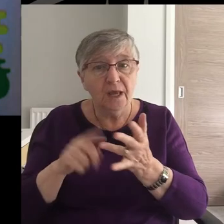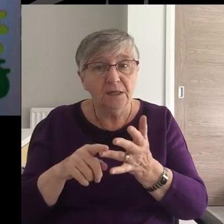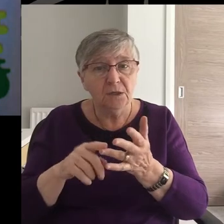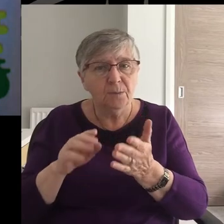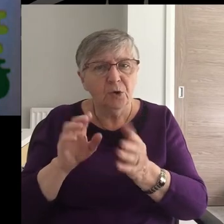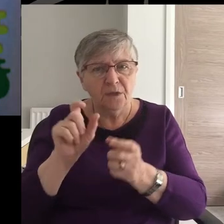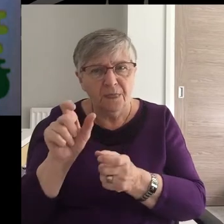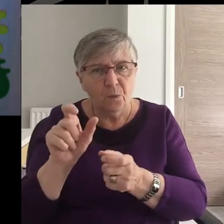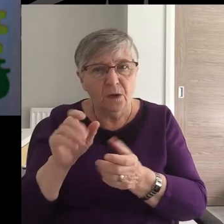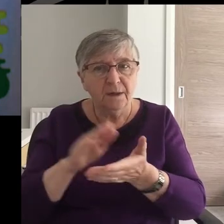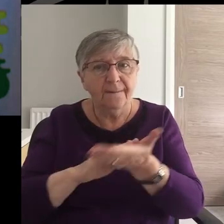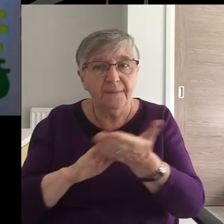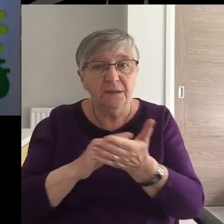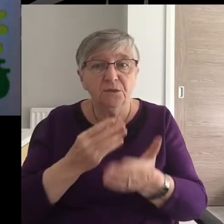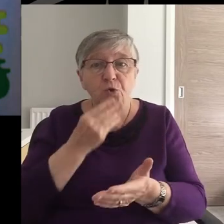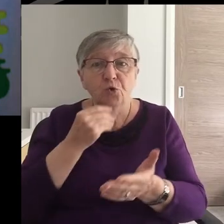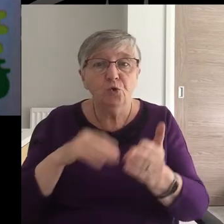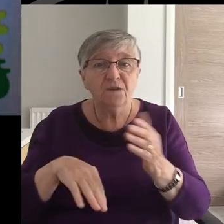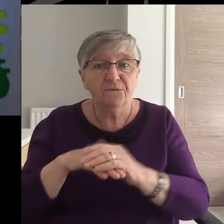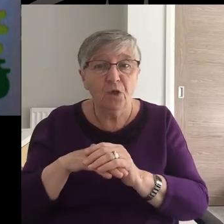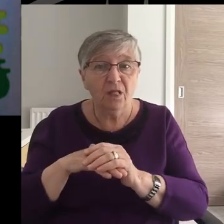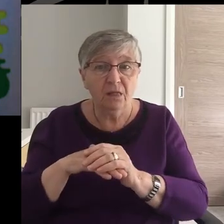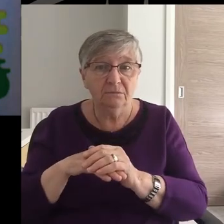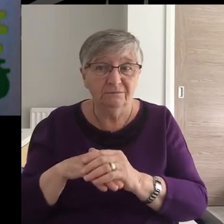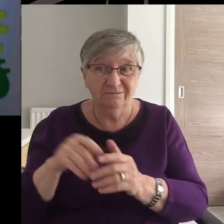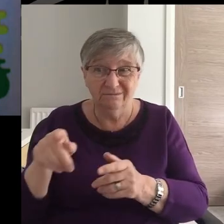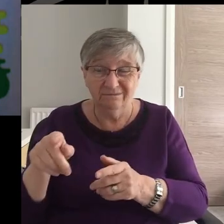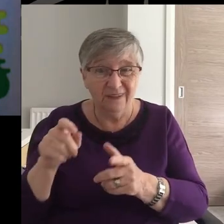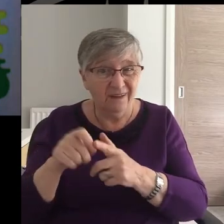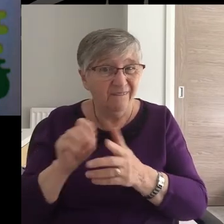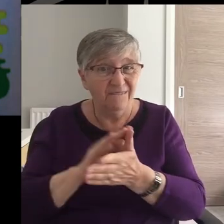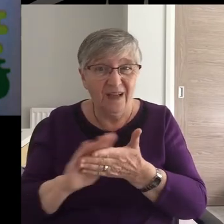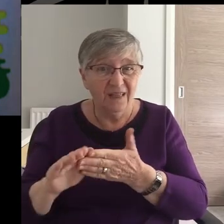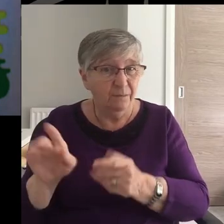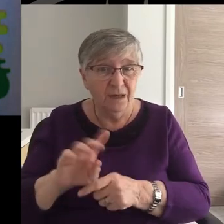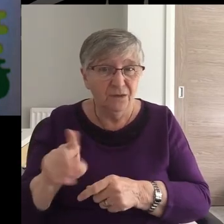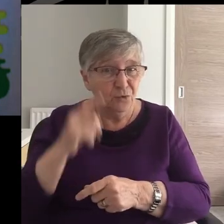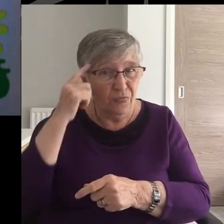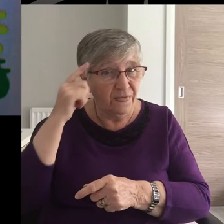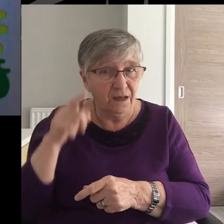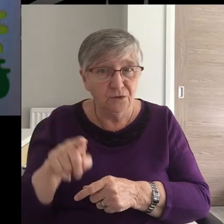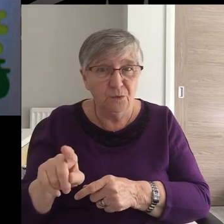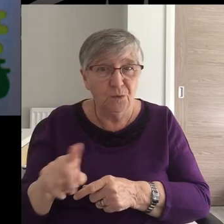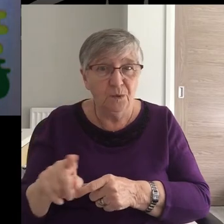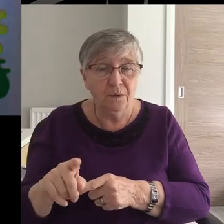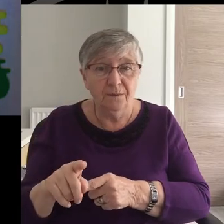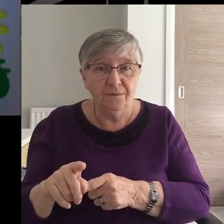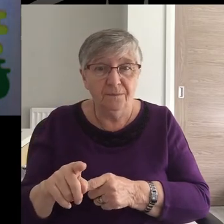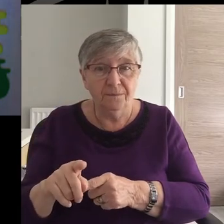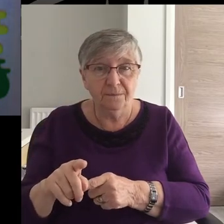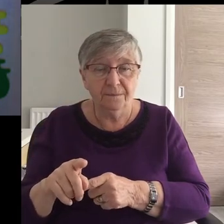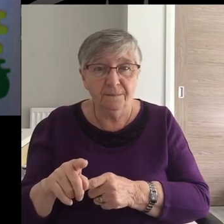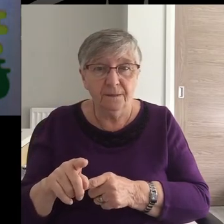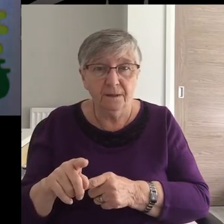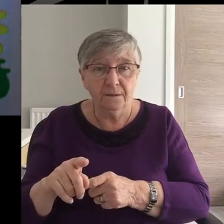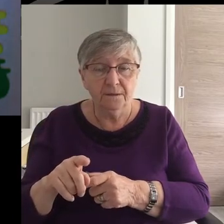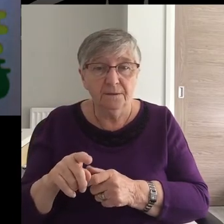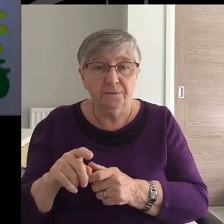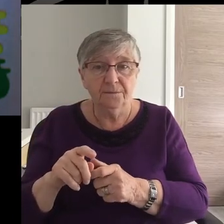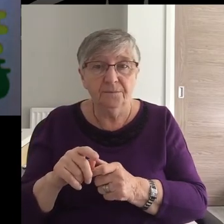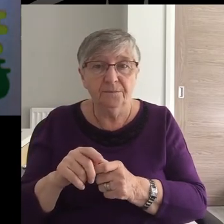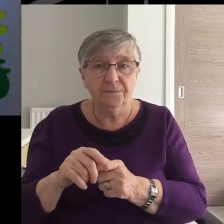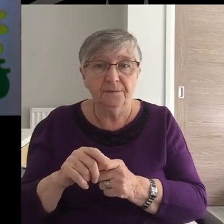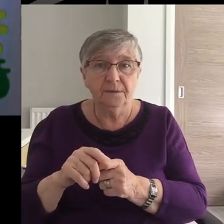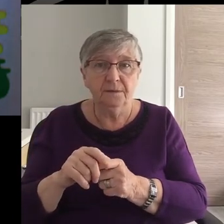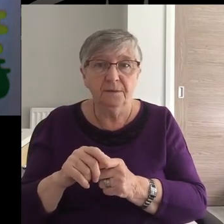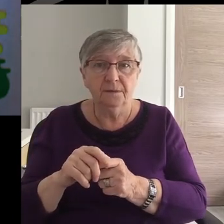Onesimus means useful, which would no doubt be a misnomer if ever there was one, as far as Philemon